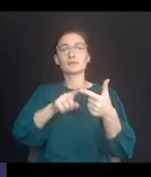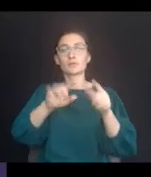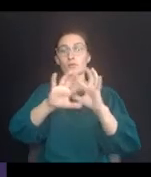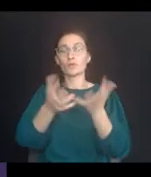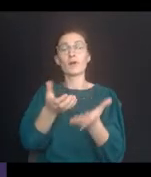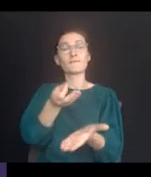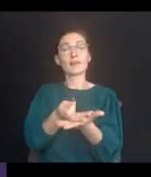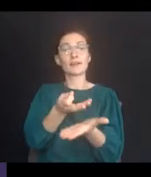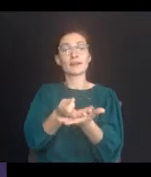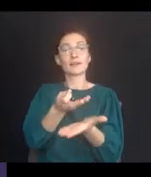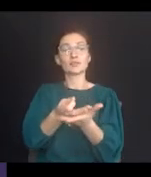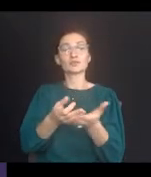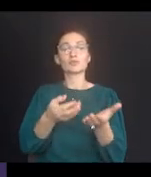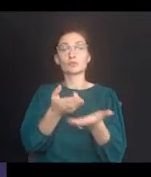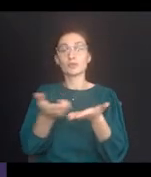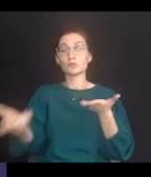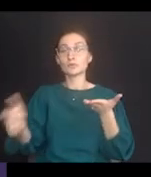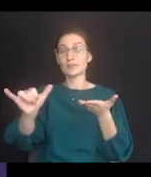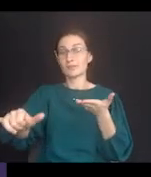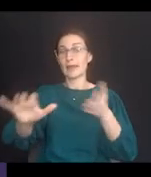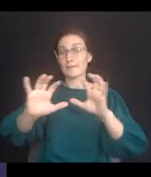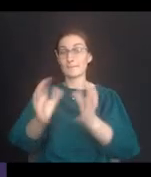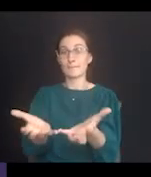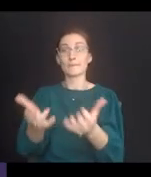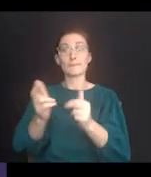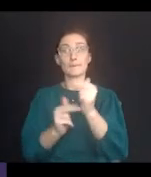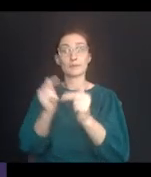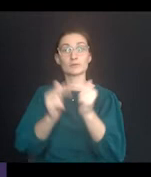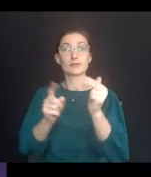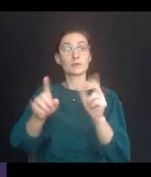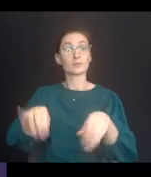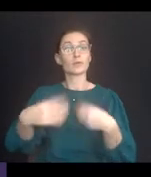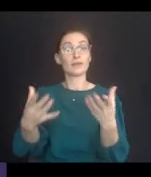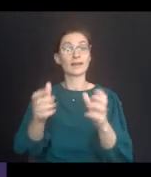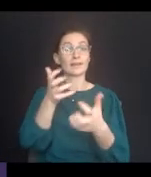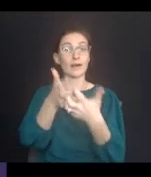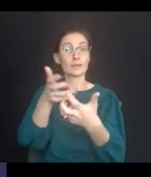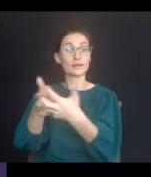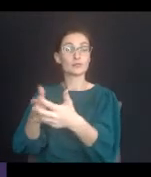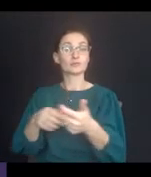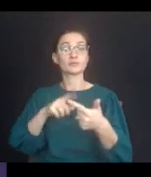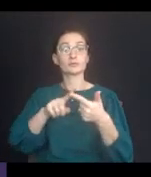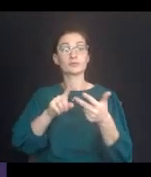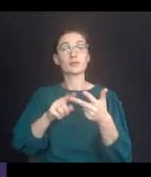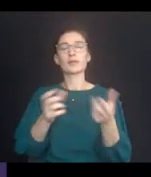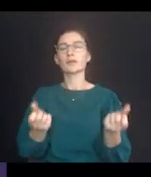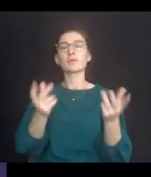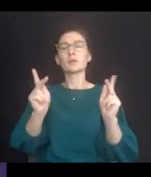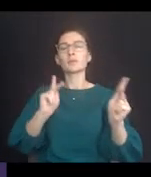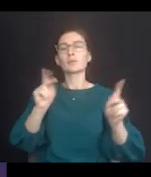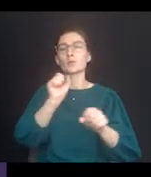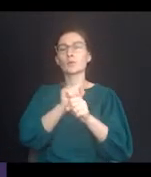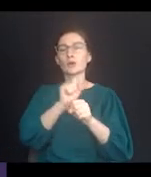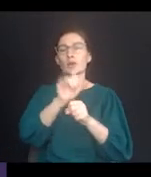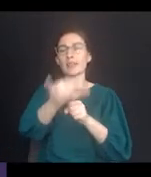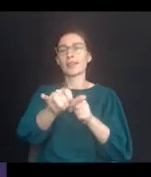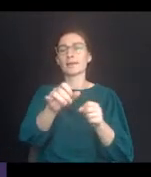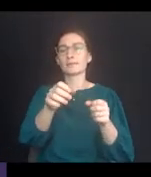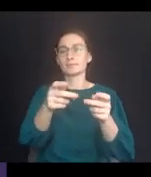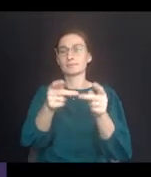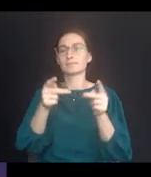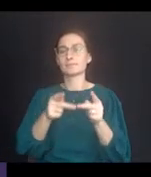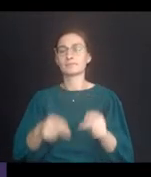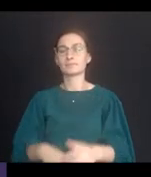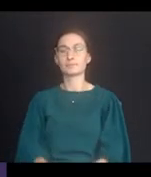the overall financial resources of the facility providing the reasonable accommodations, and the number of persons employed at such